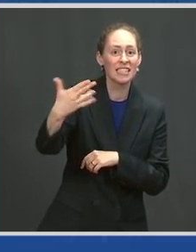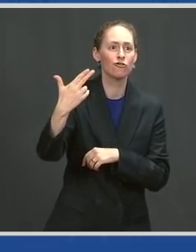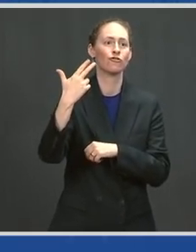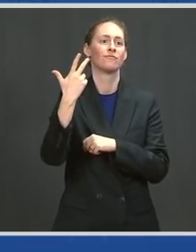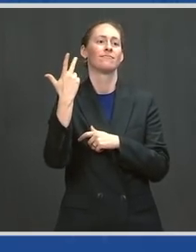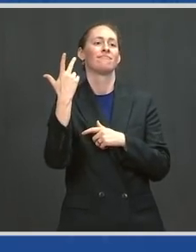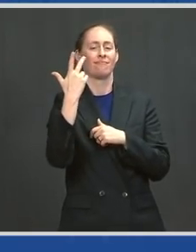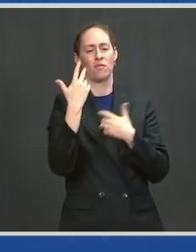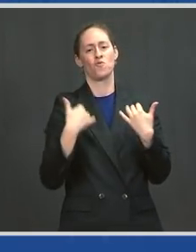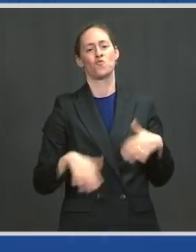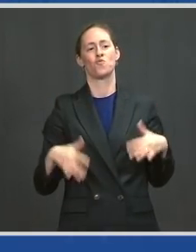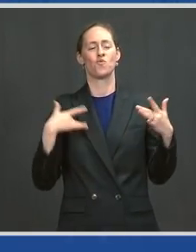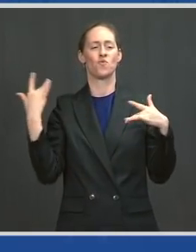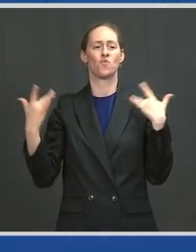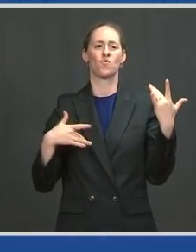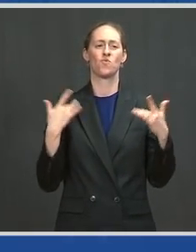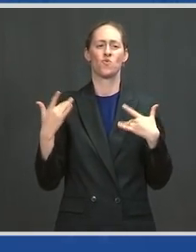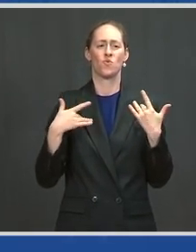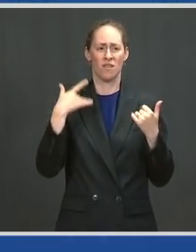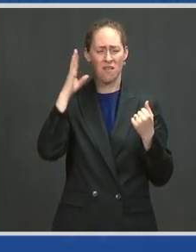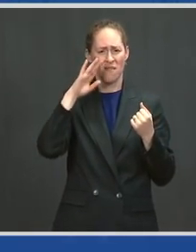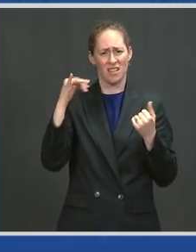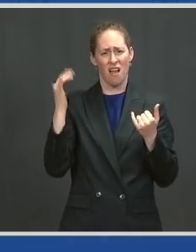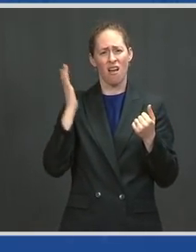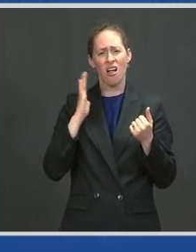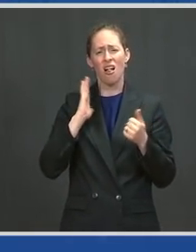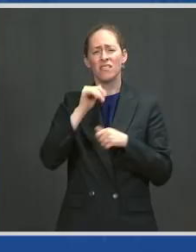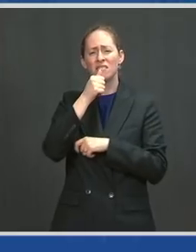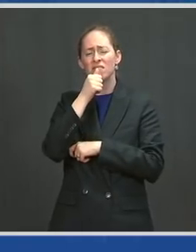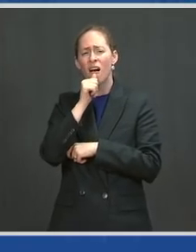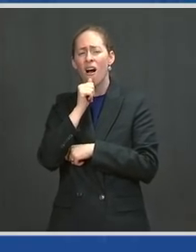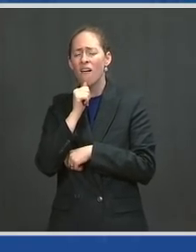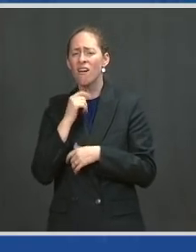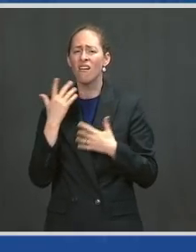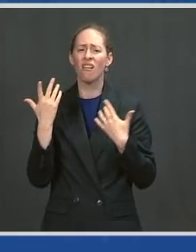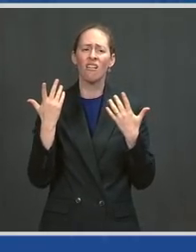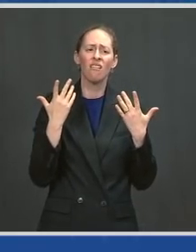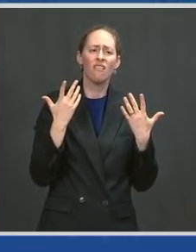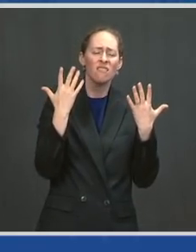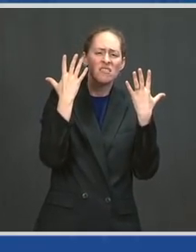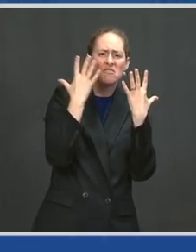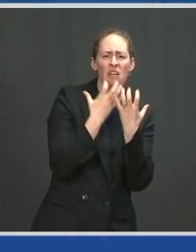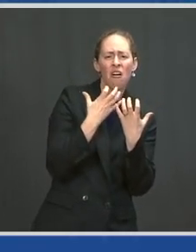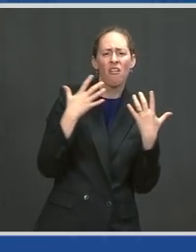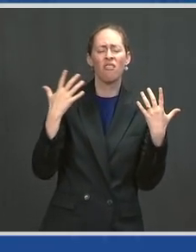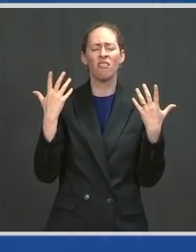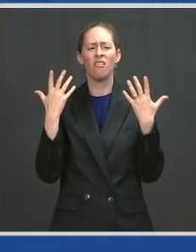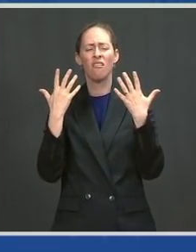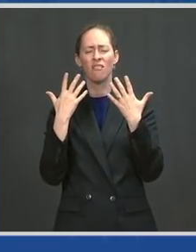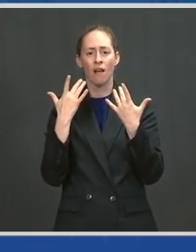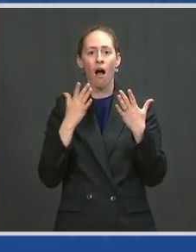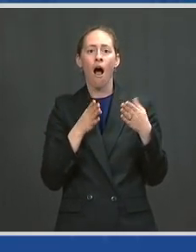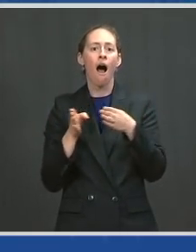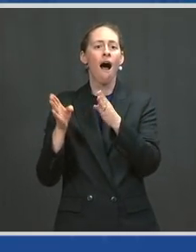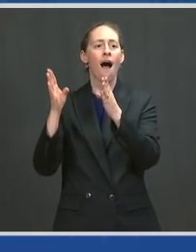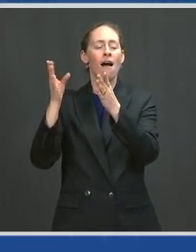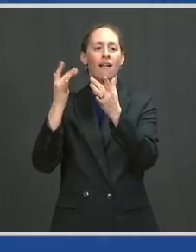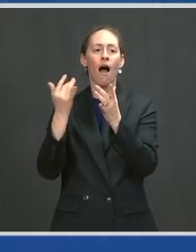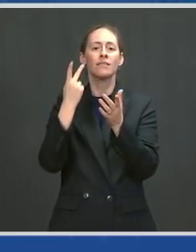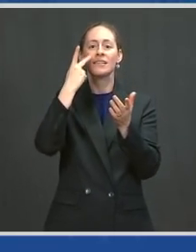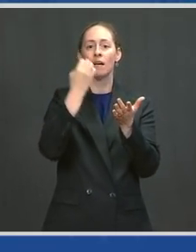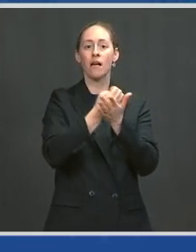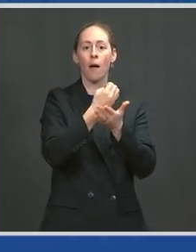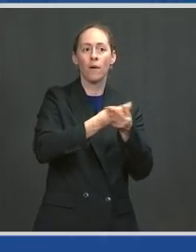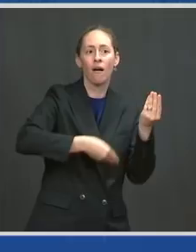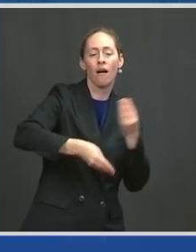gone from pain and stagnation of a long, dark winter to an economy on the move growing faster than it has in